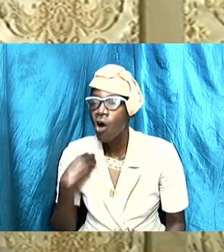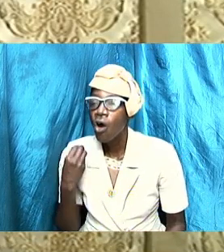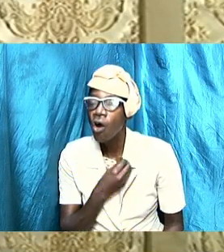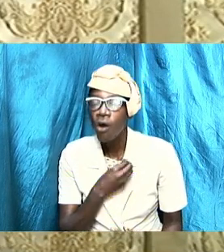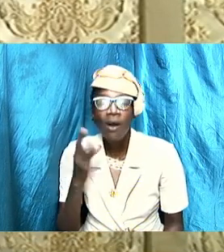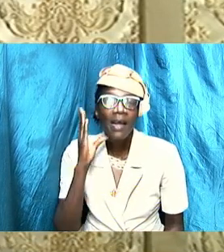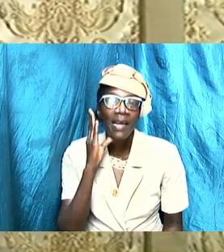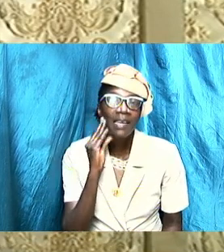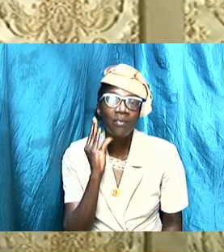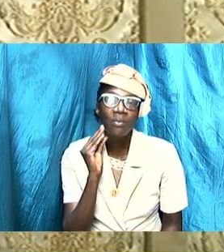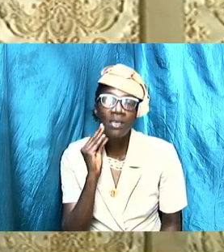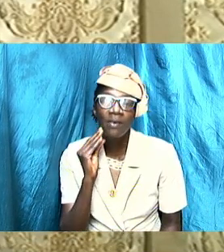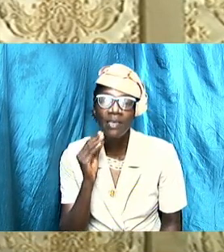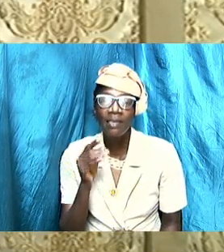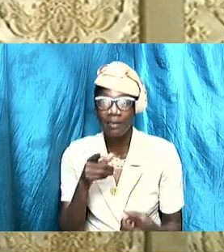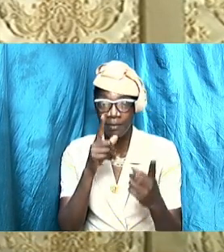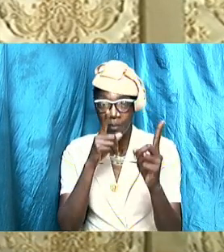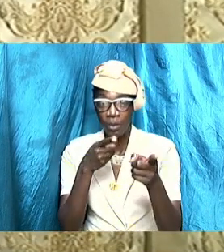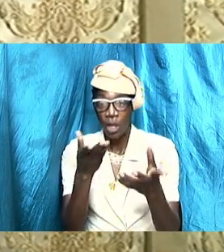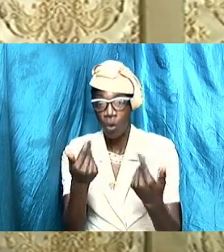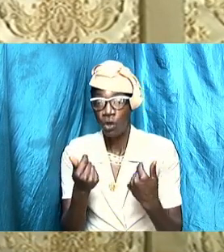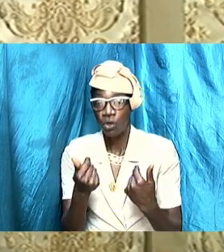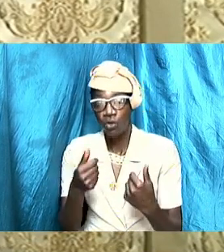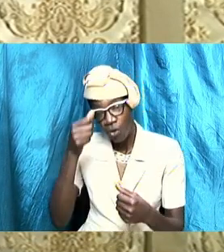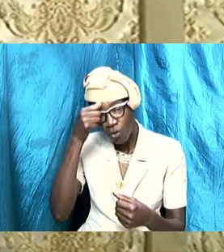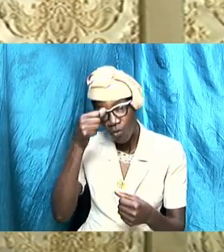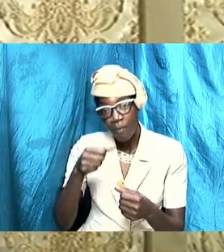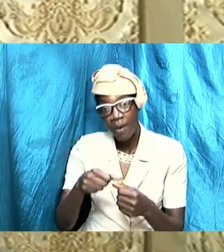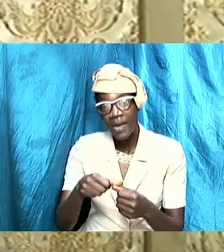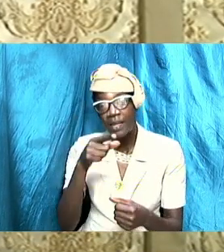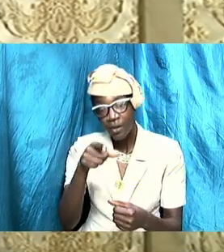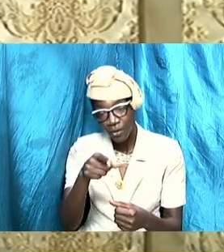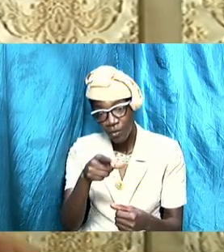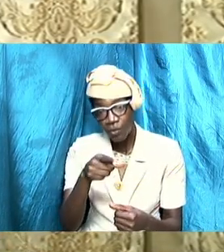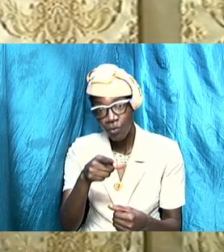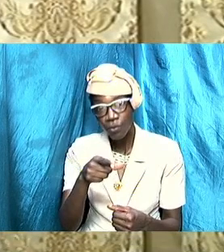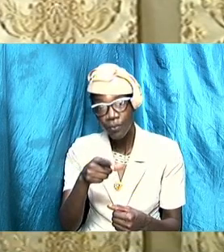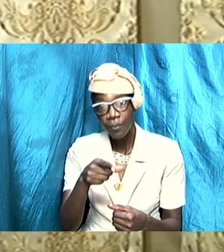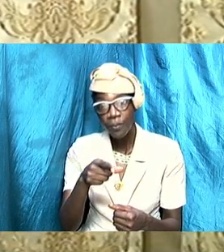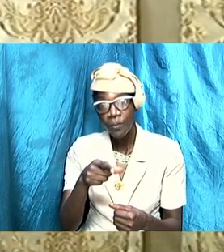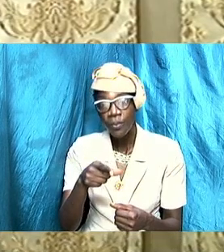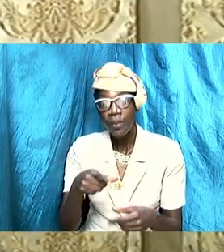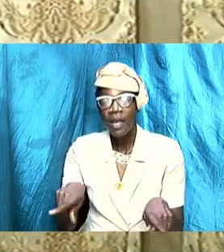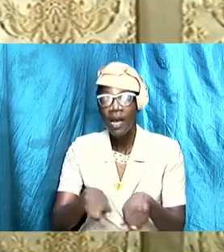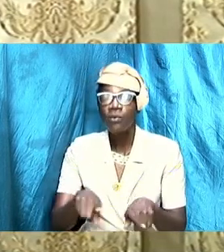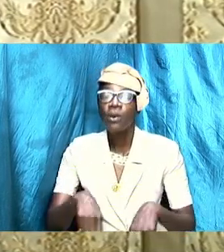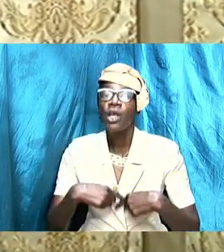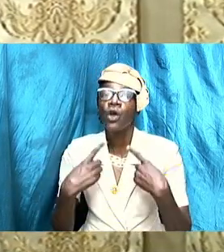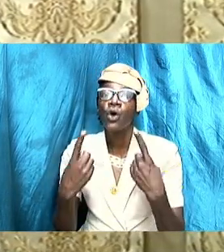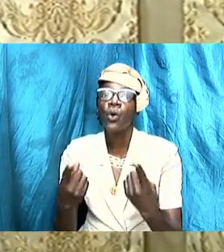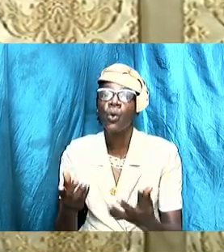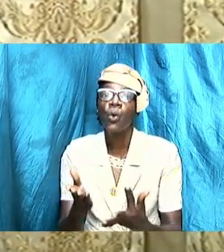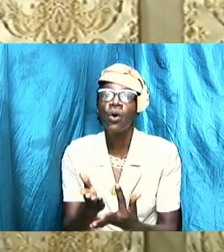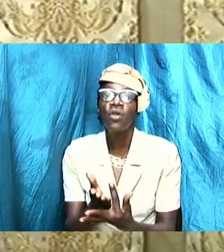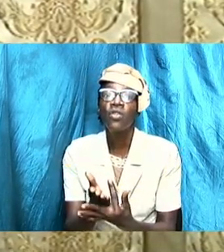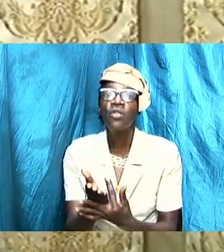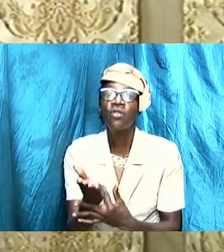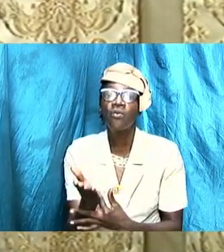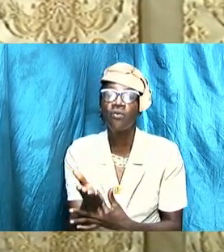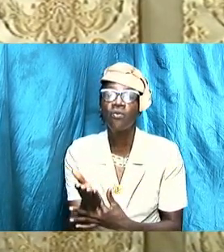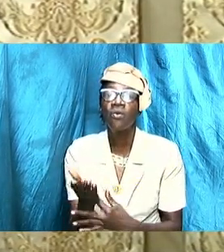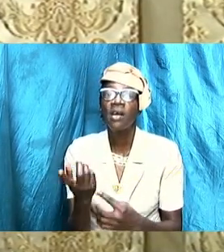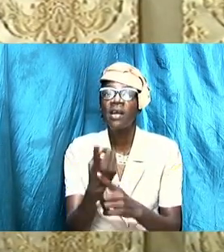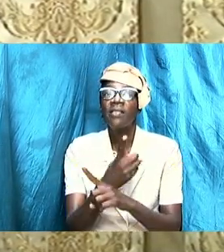I want to just remind us and challenge us that as we go through the